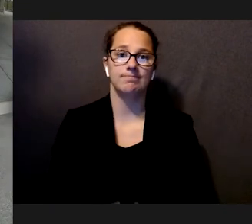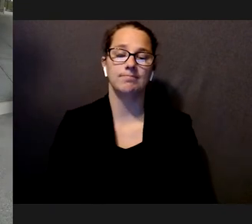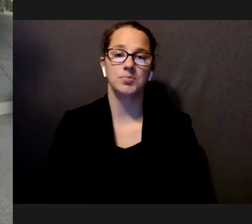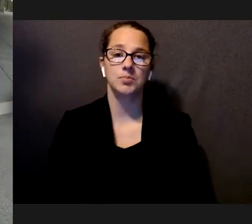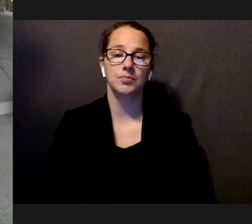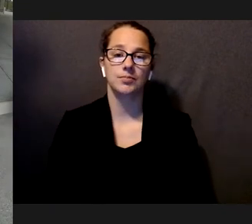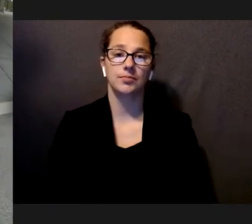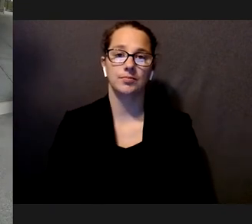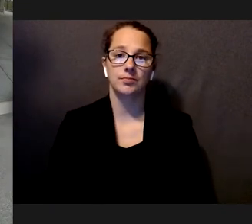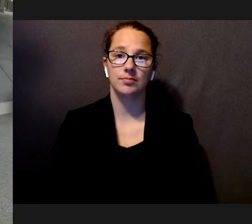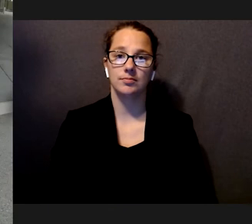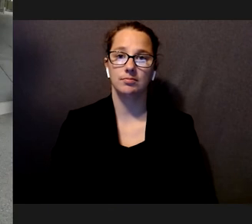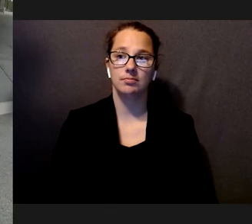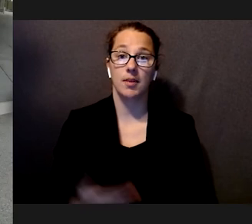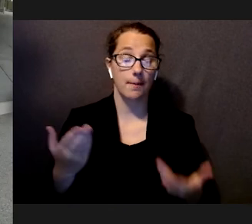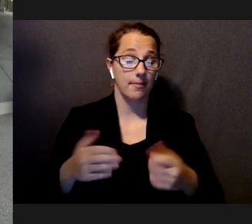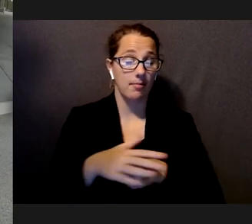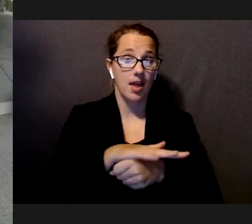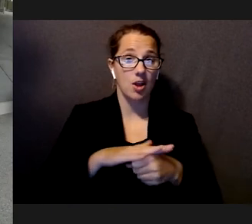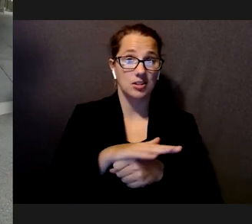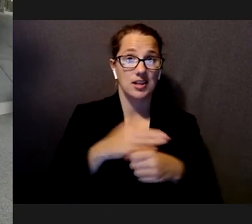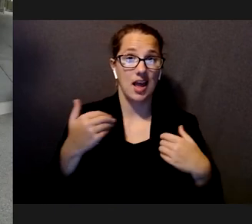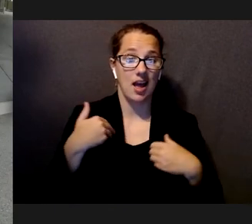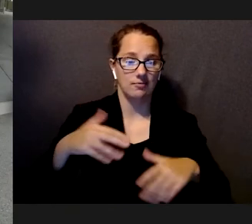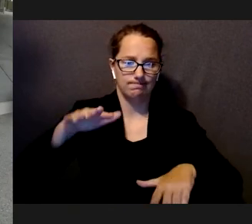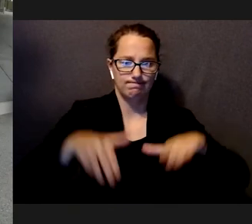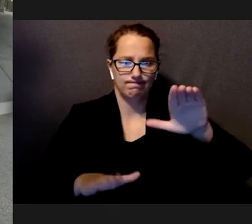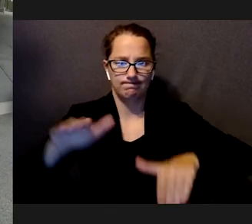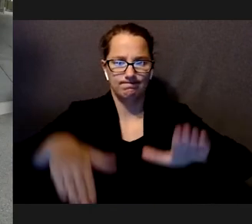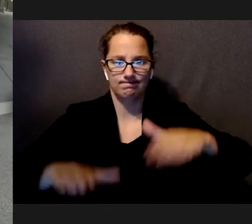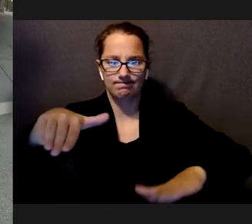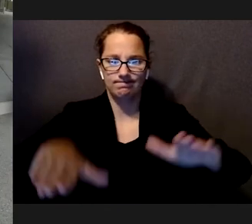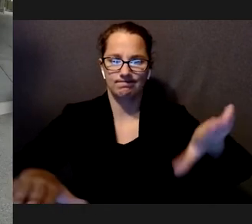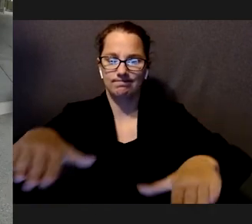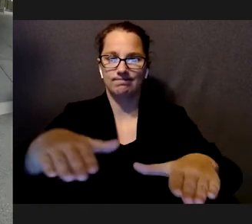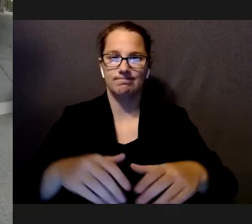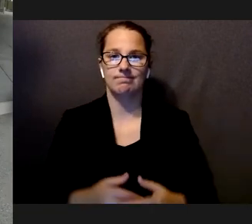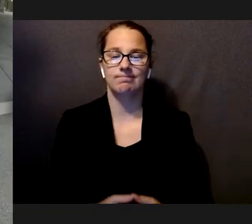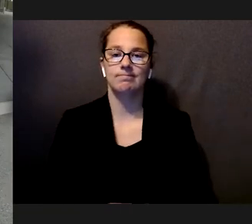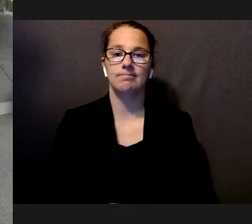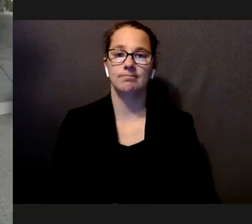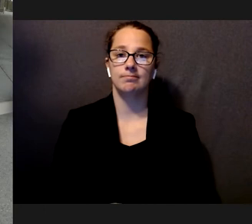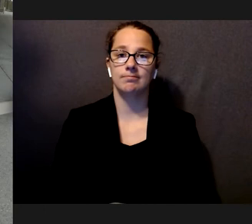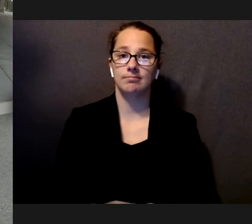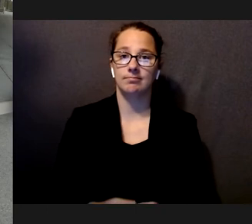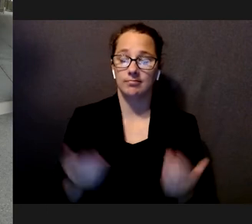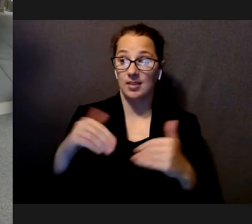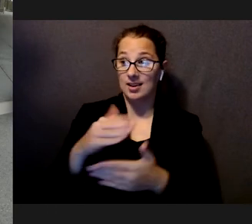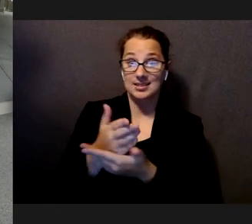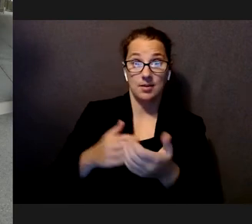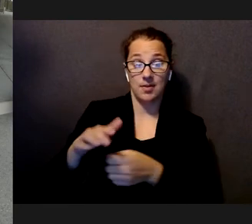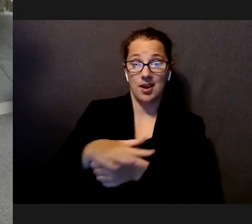that had an uneven texture on the ground, and